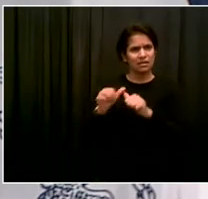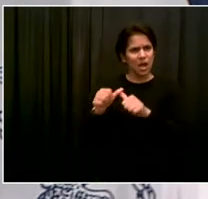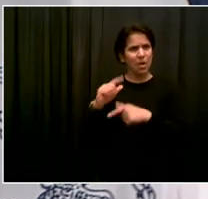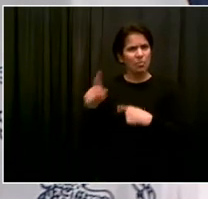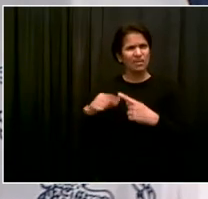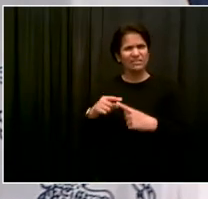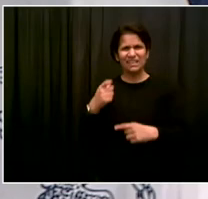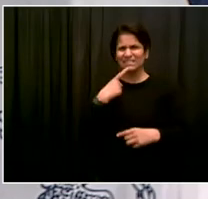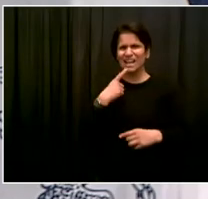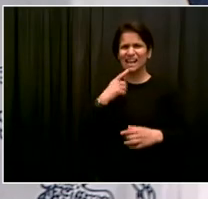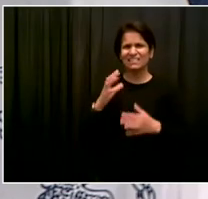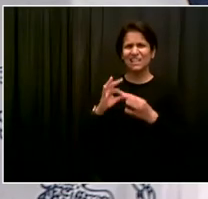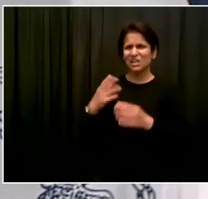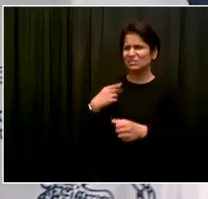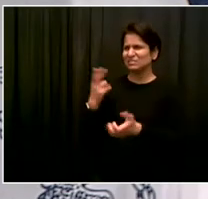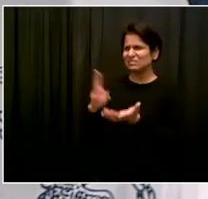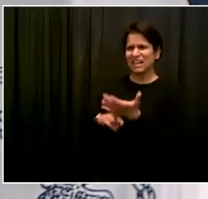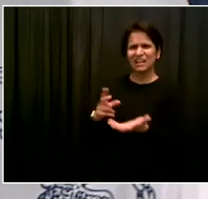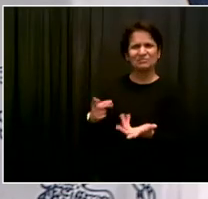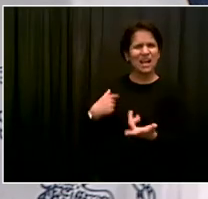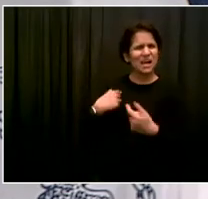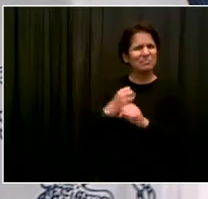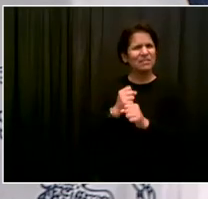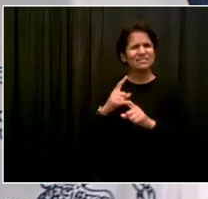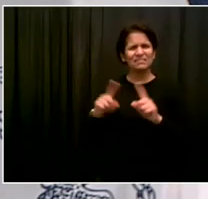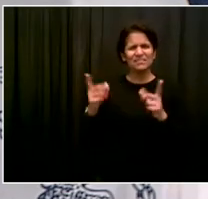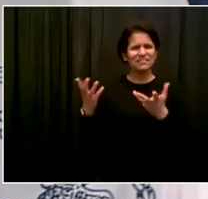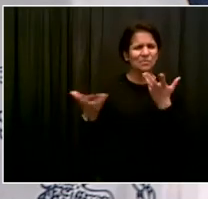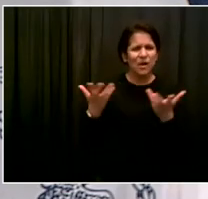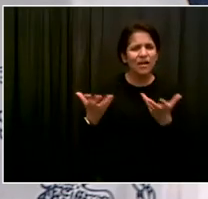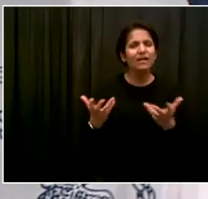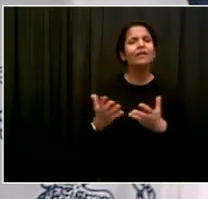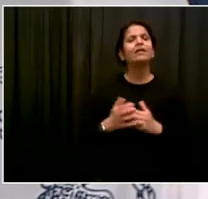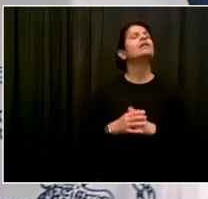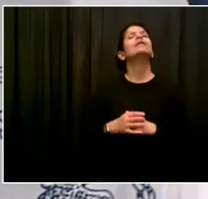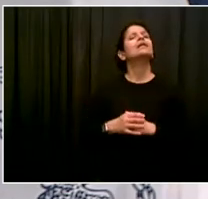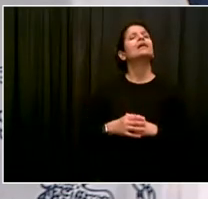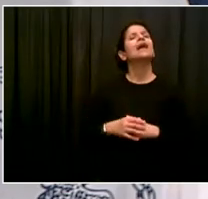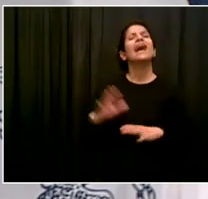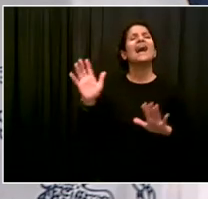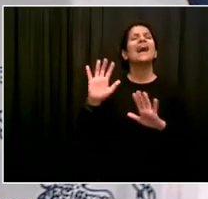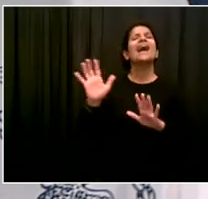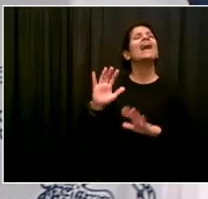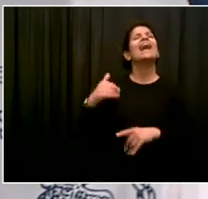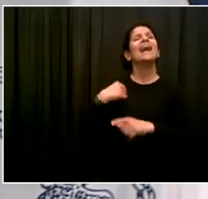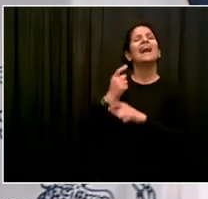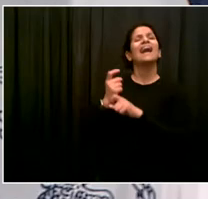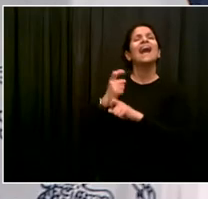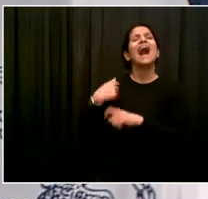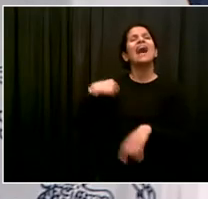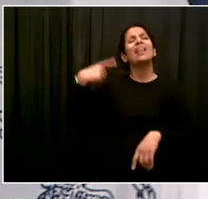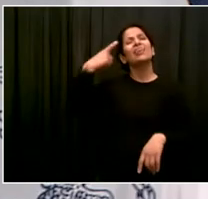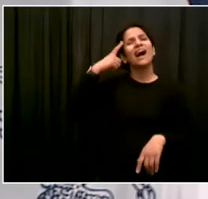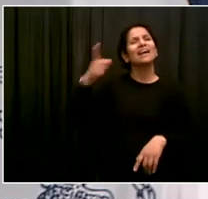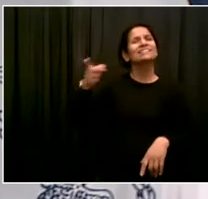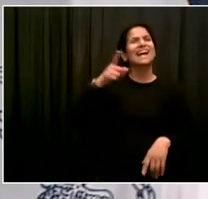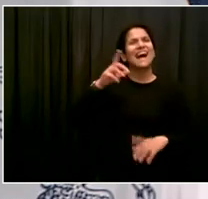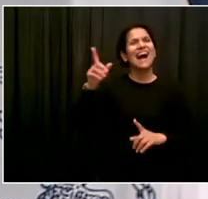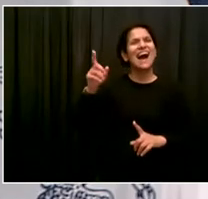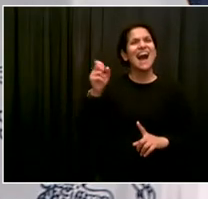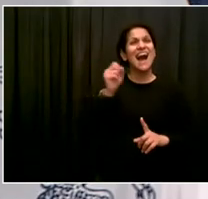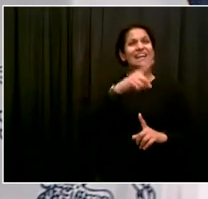this. And, you know, I thought we were going to give the bin another chance. But the notion here, and I'll let